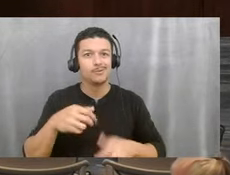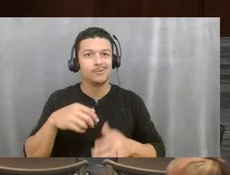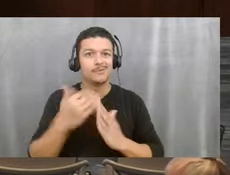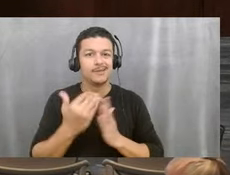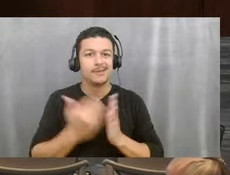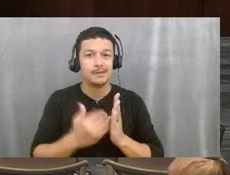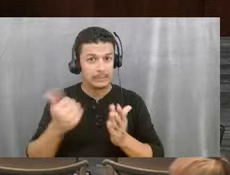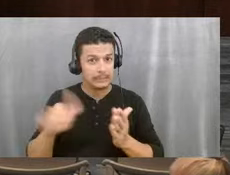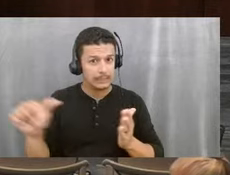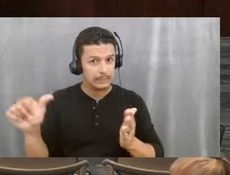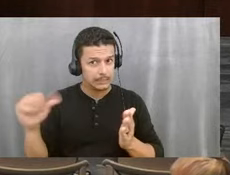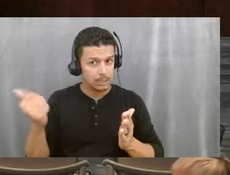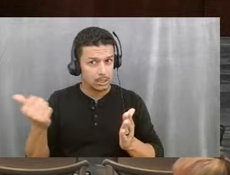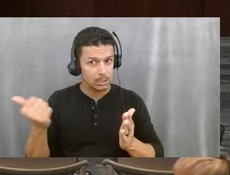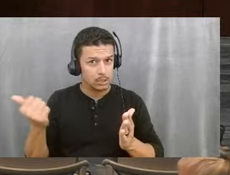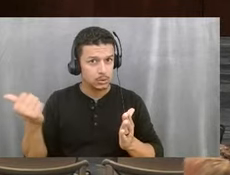anybody?